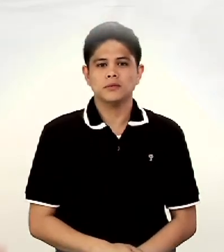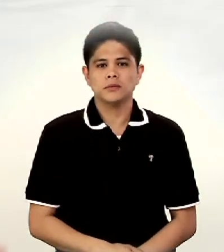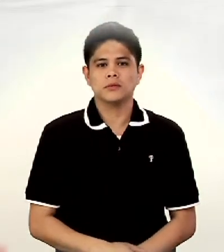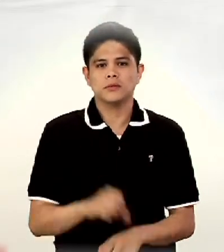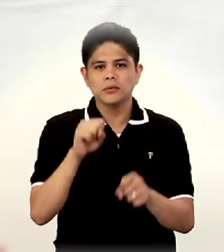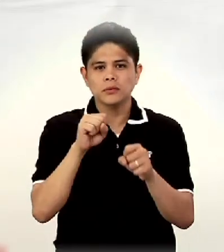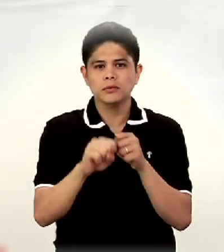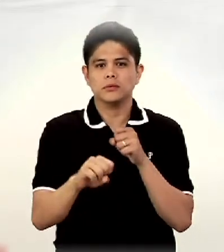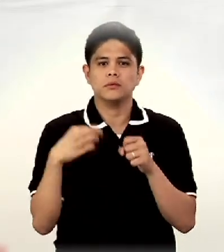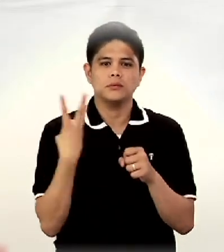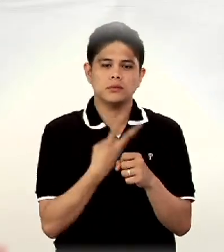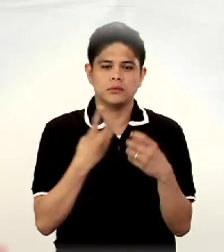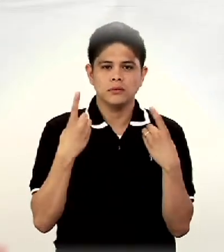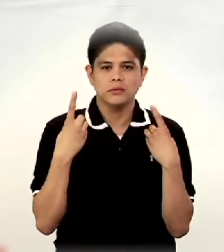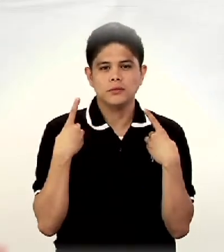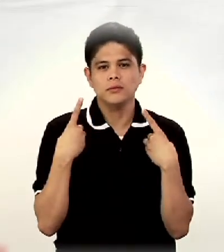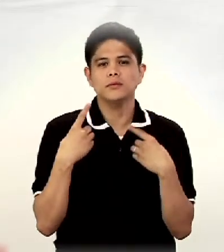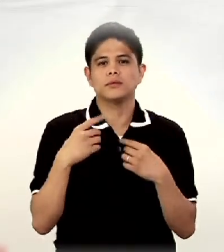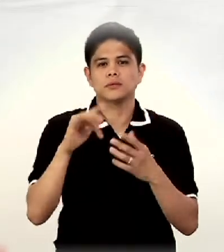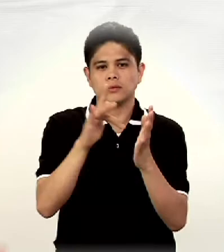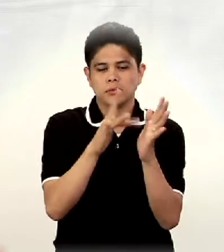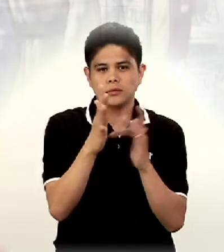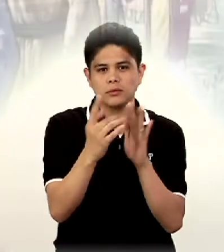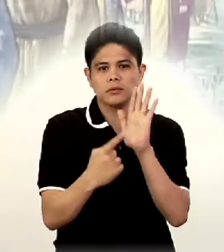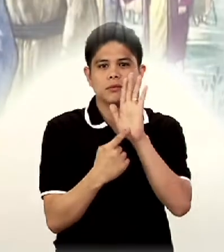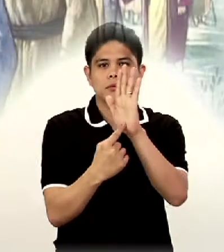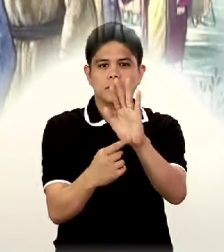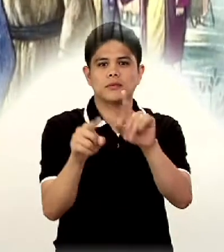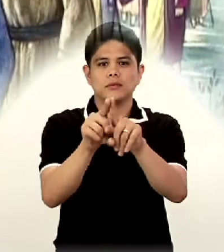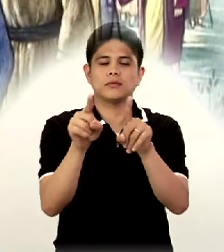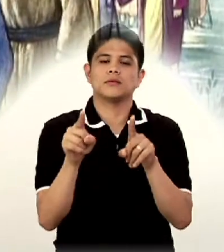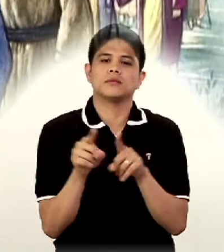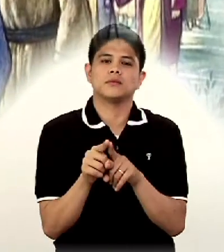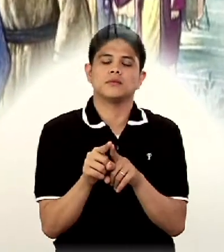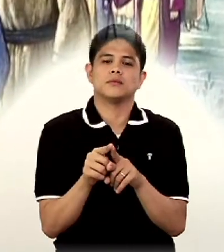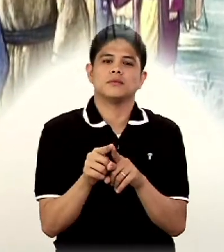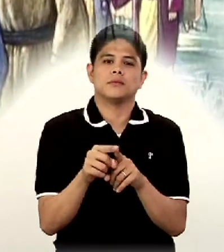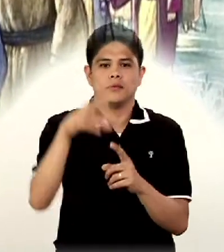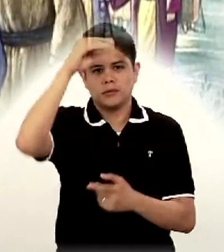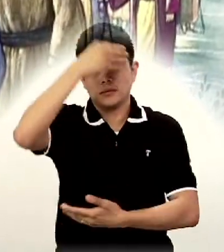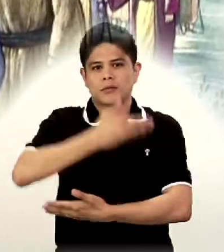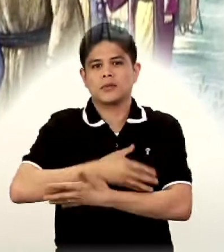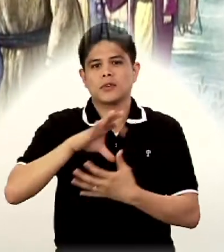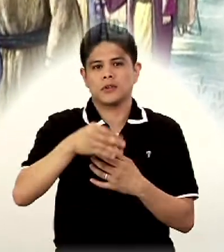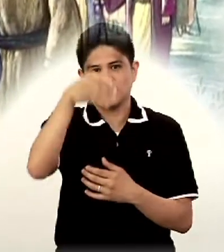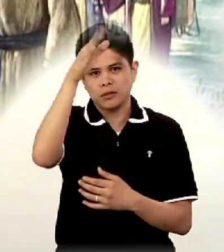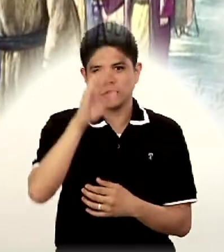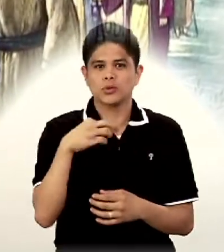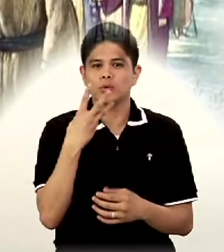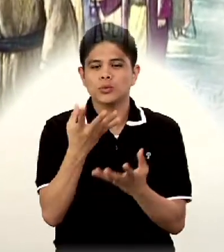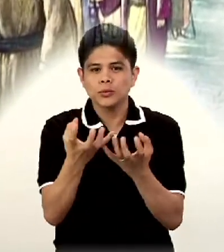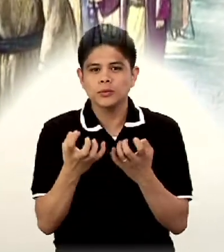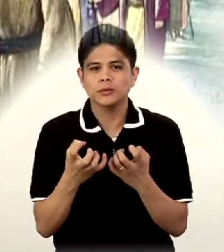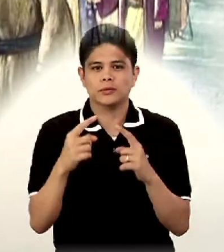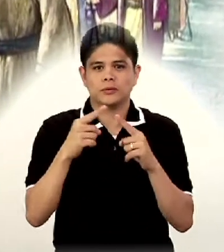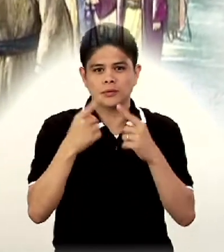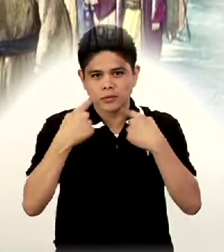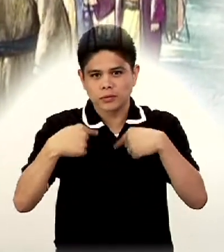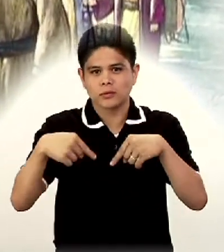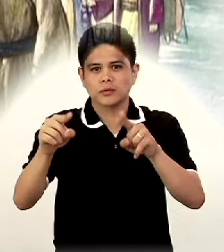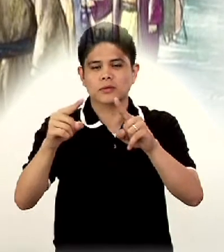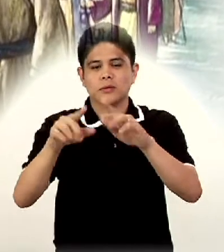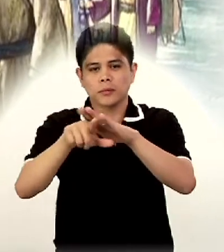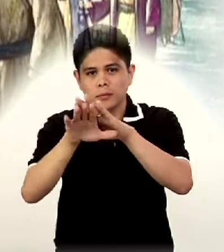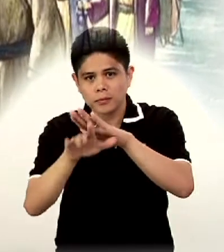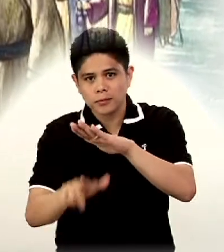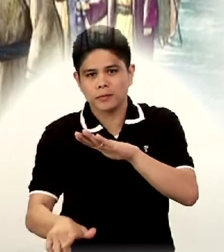So we have Jesus depicted as the Son of God who is willing to go